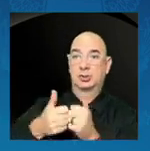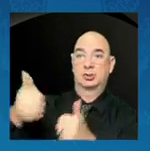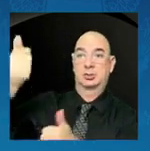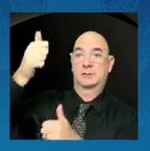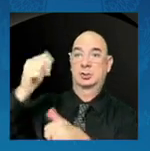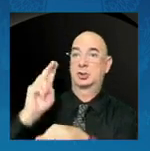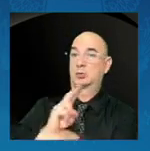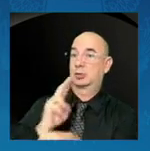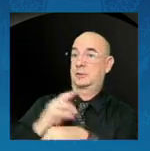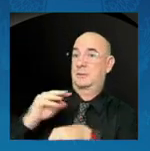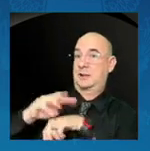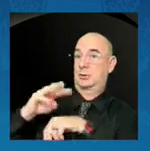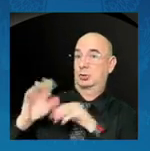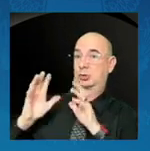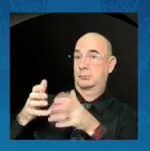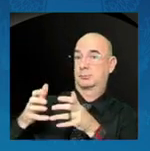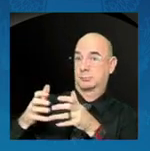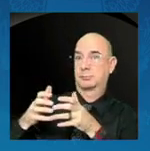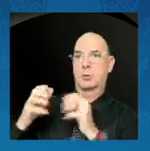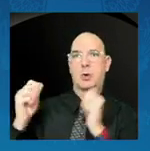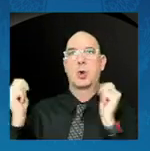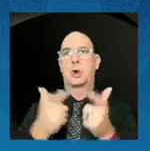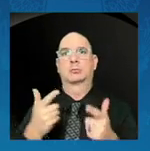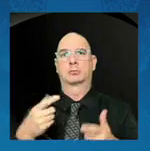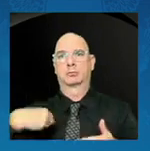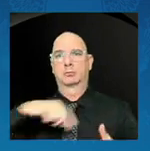and your leadership. And welcome to all.